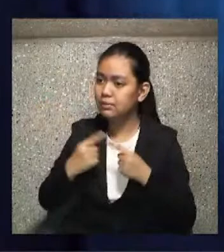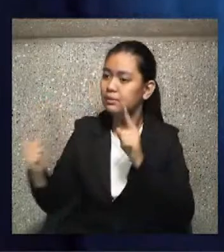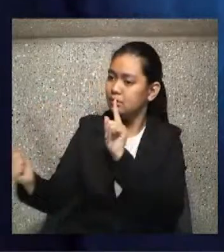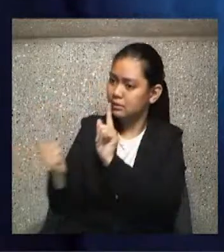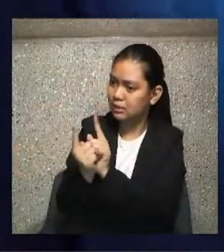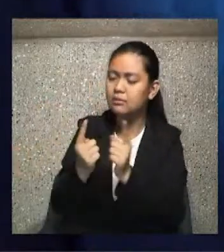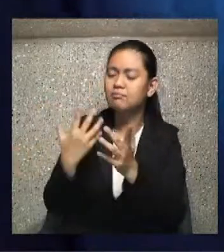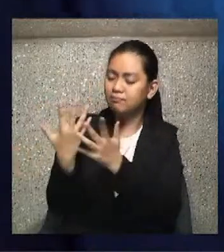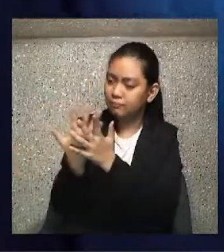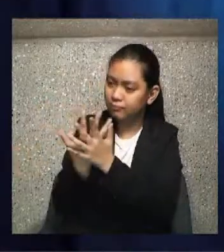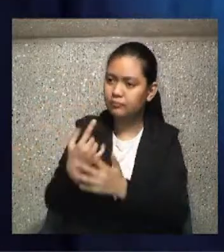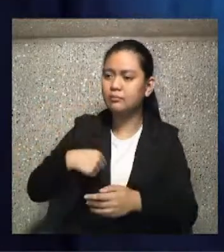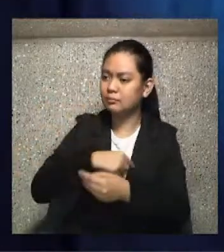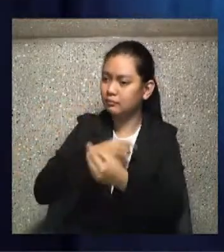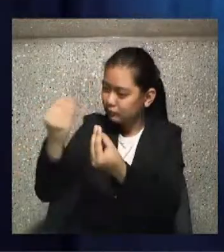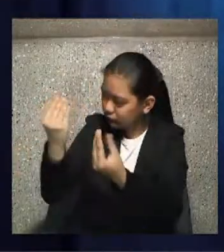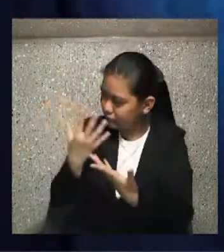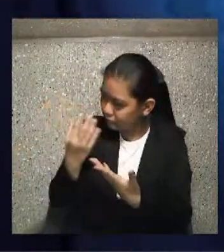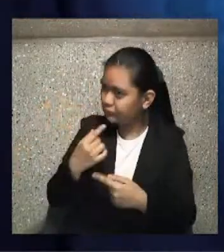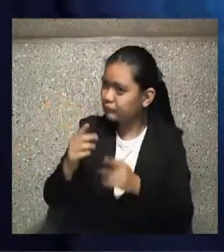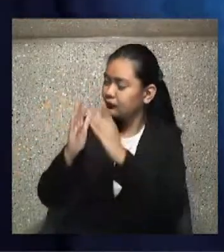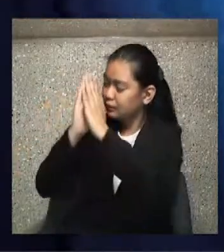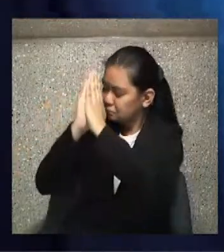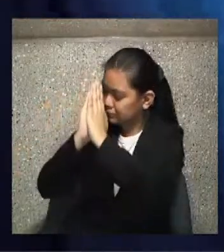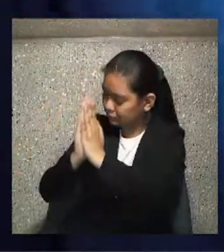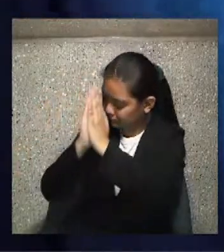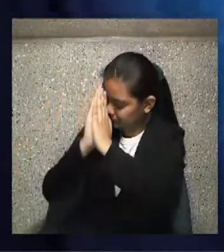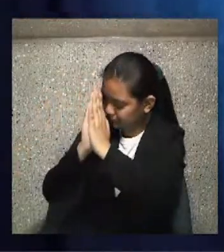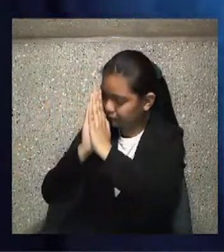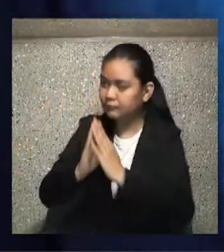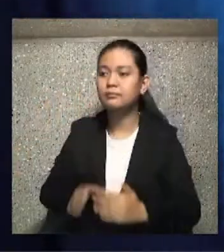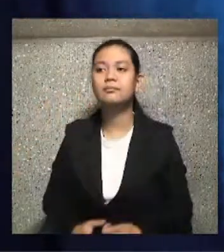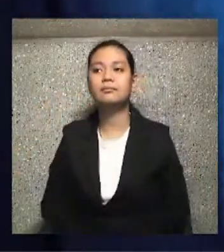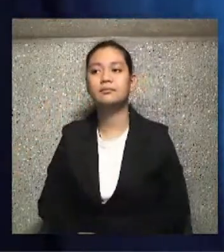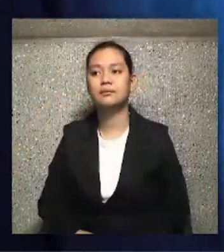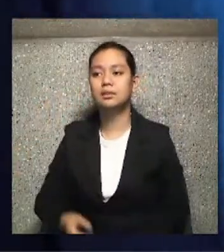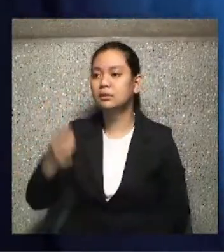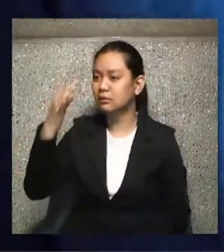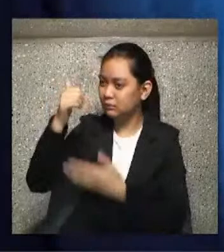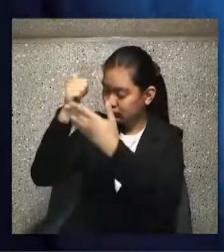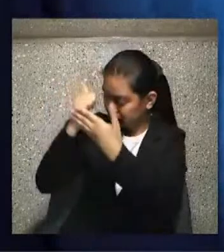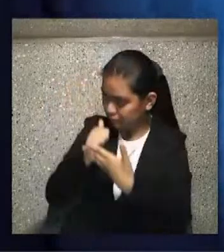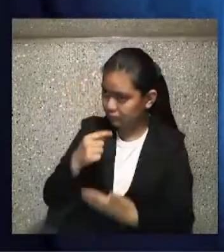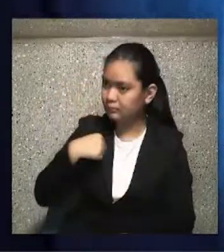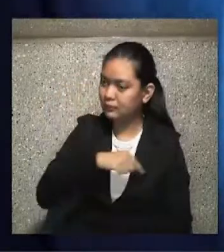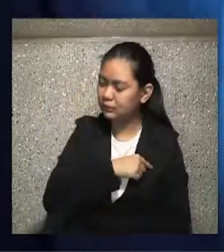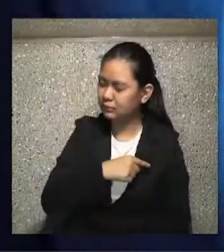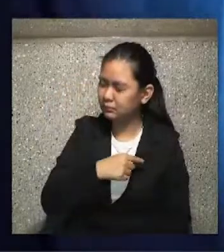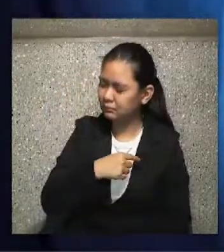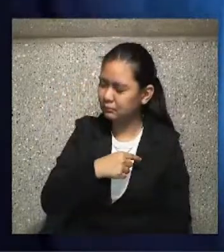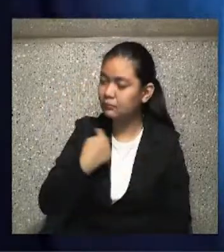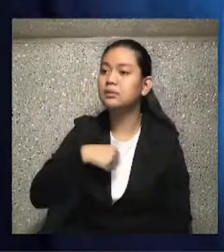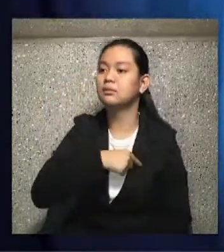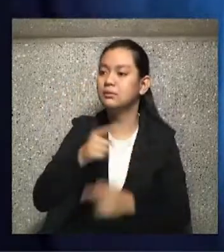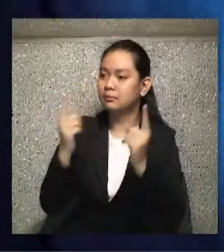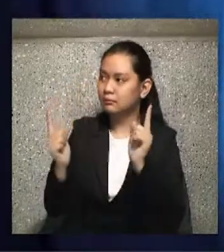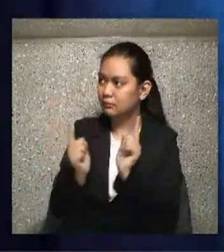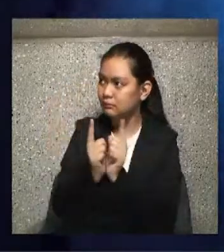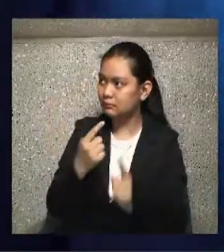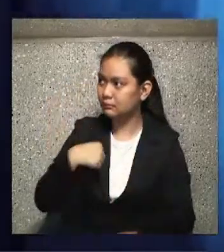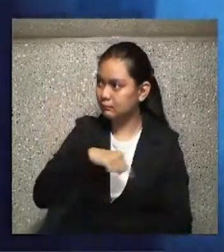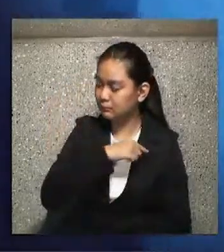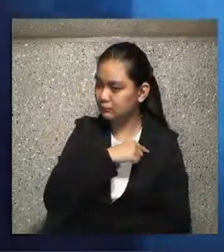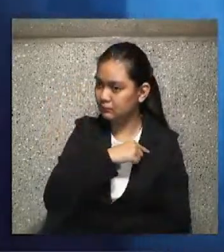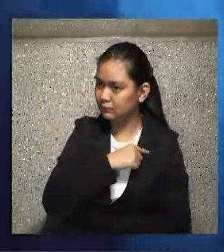we pray for the gift of forgetfulness so that you will be brand new. and that's why I